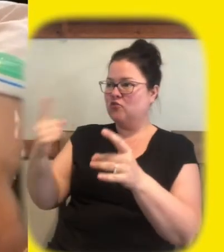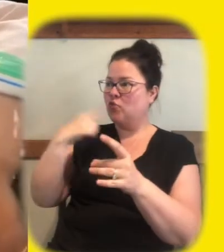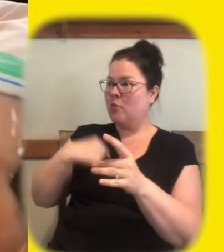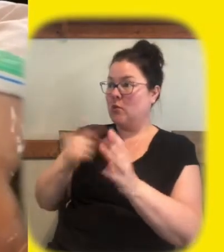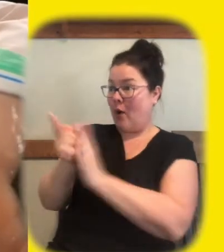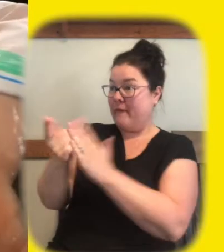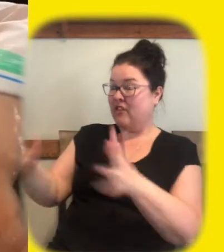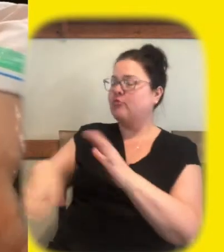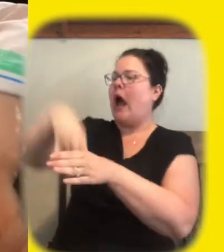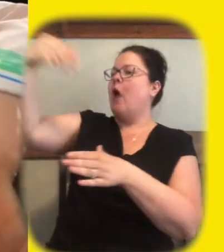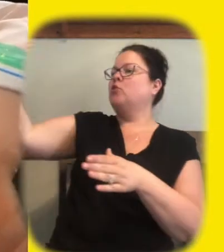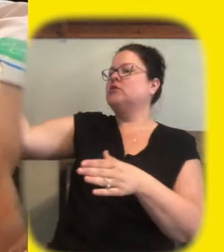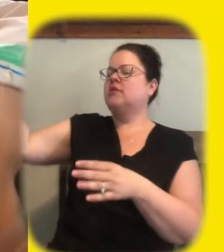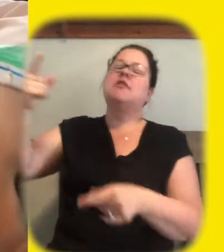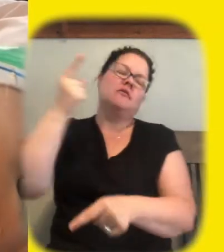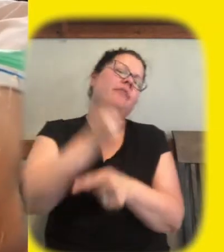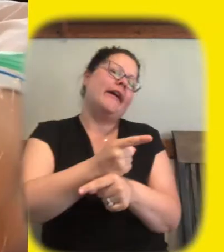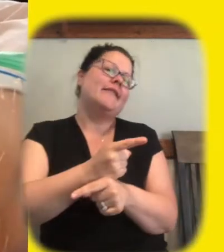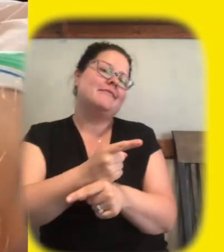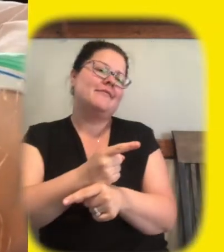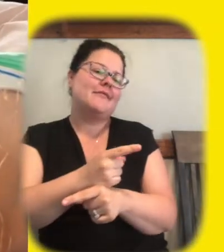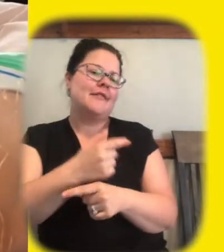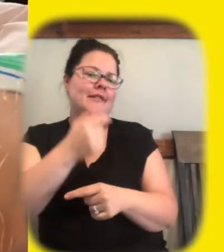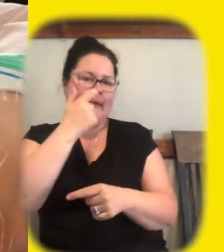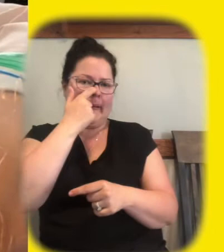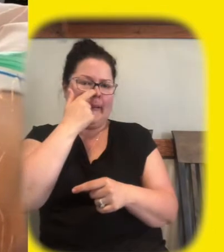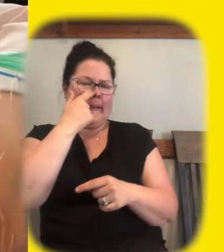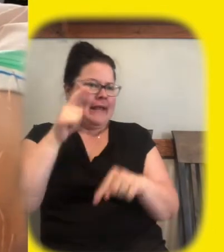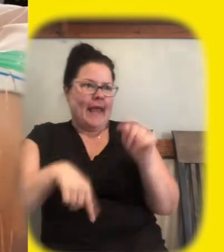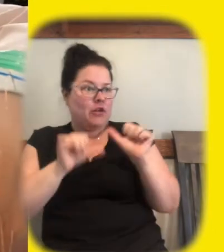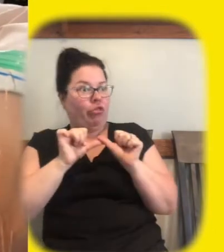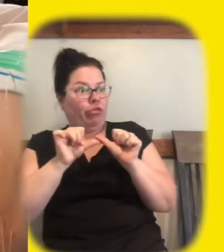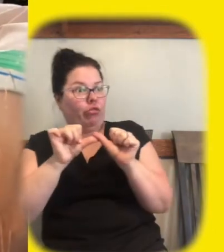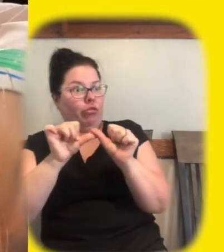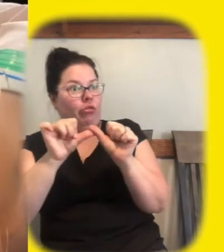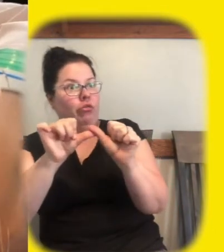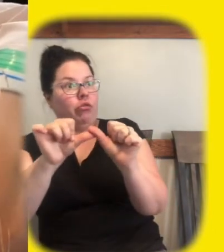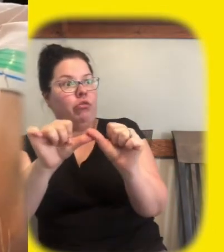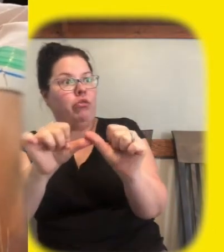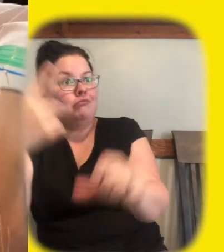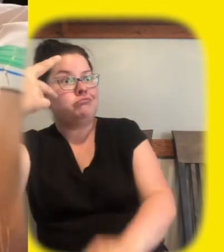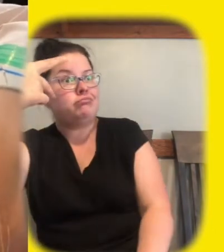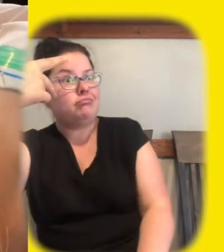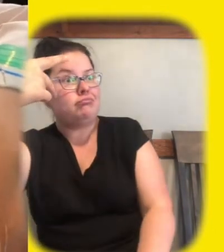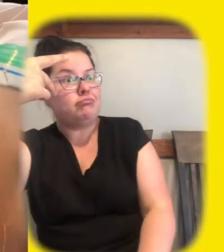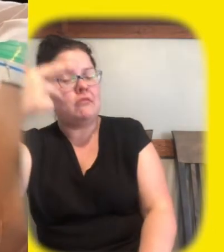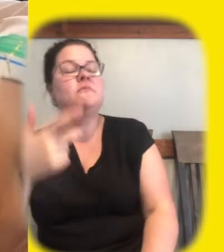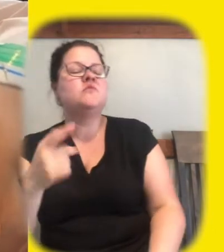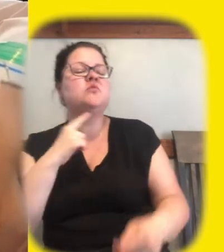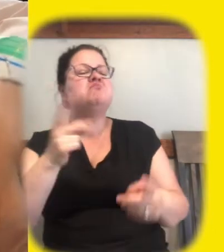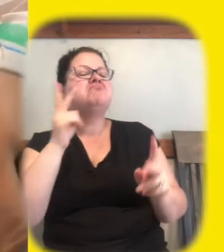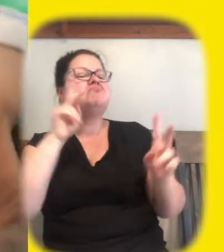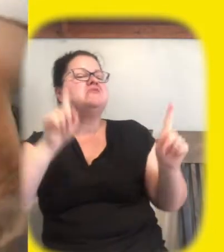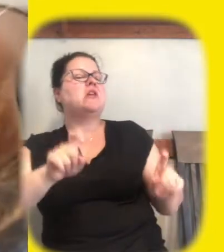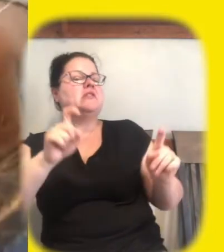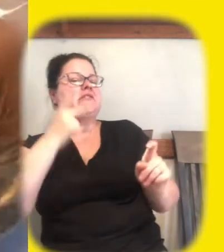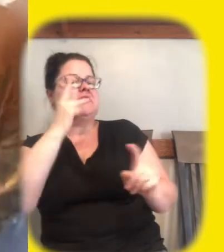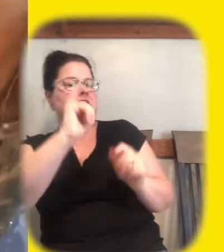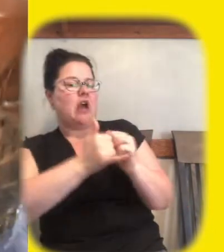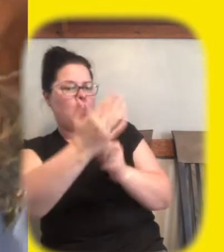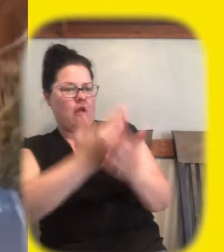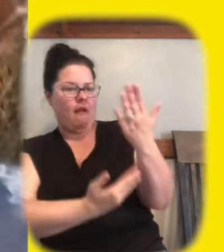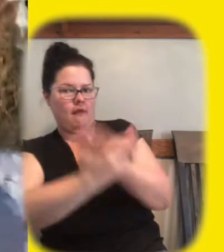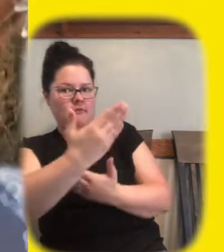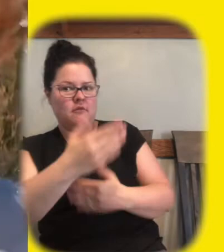one minute you told me that so i did it that's right because we weren't gonna time it all the way through we just wanted to see how your hand was feeling